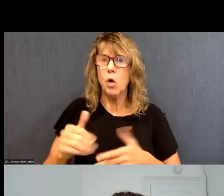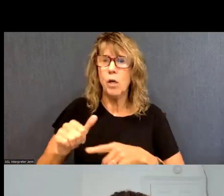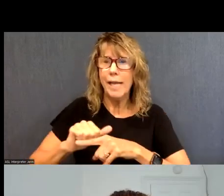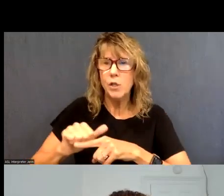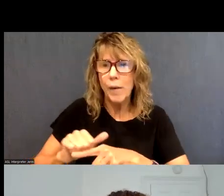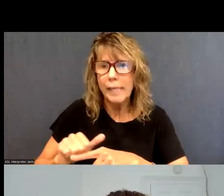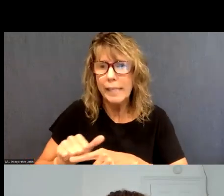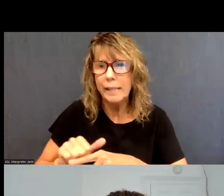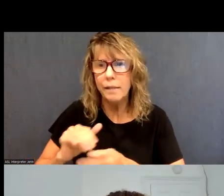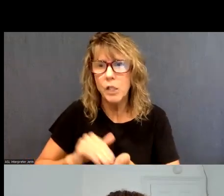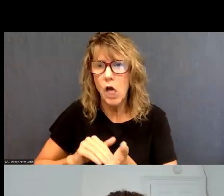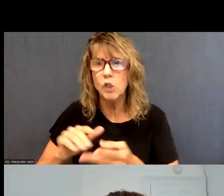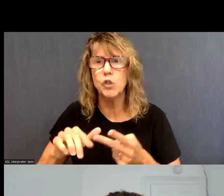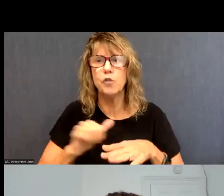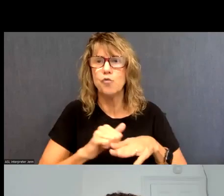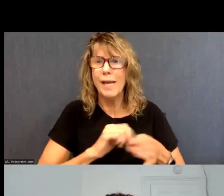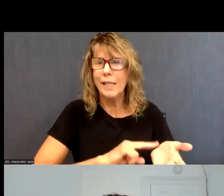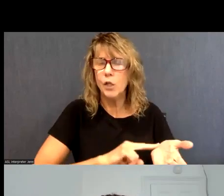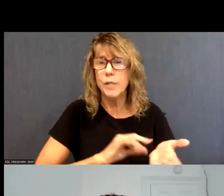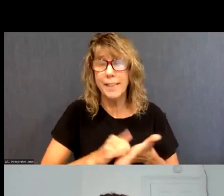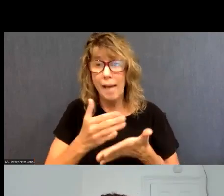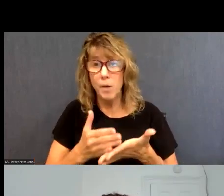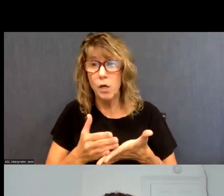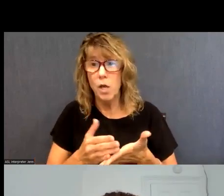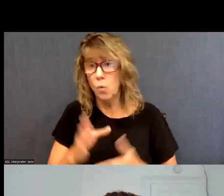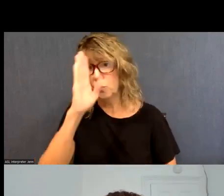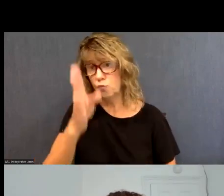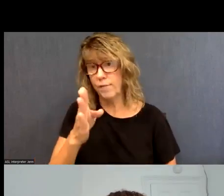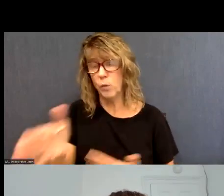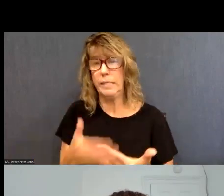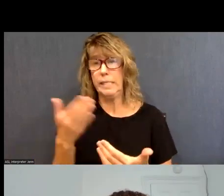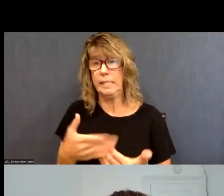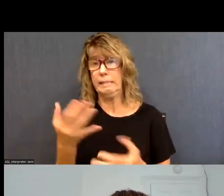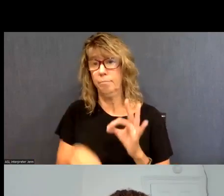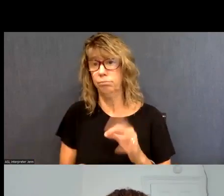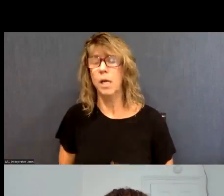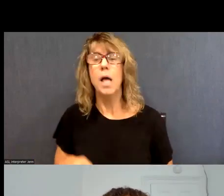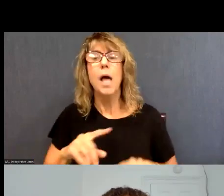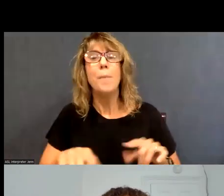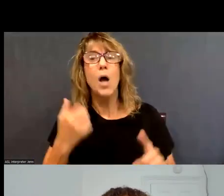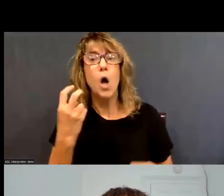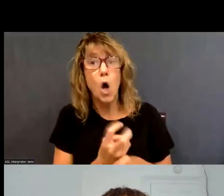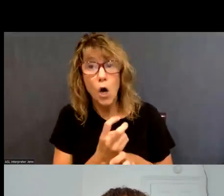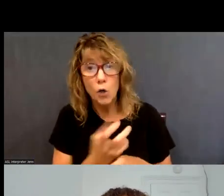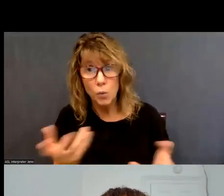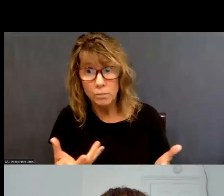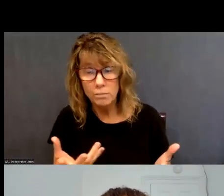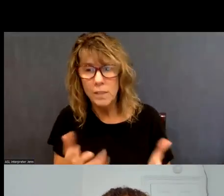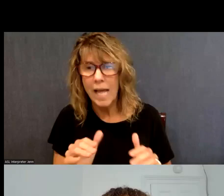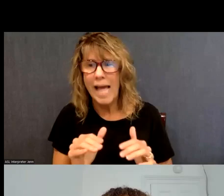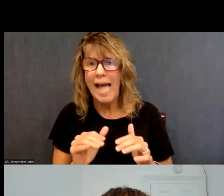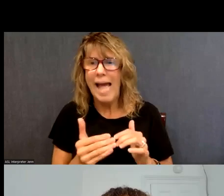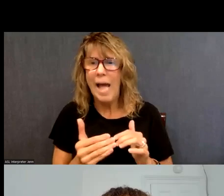the docs and training the nurses, like that part was actually straightforward and easy. The hardest part then was figuring out how,